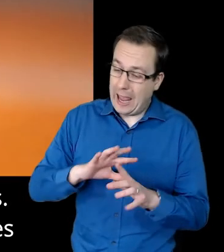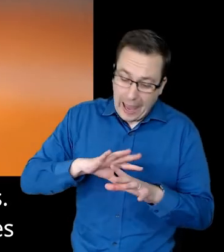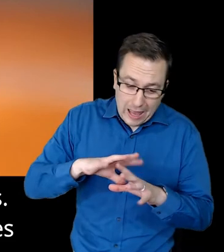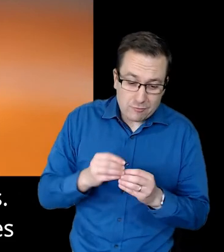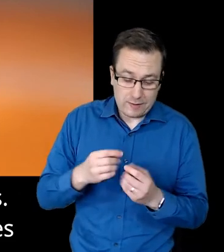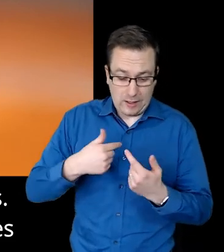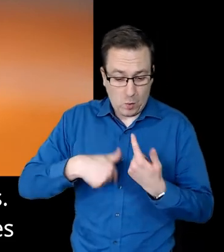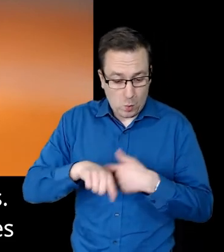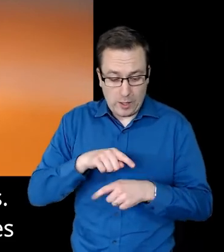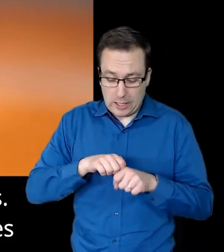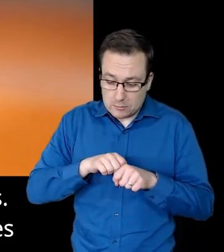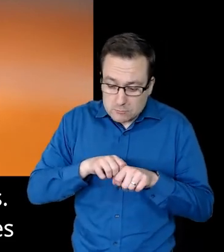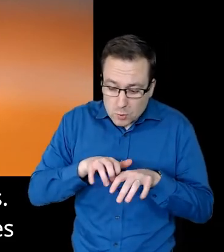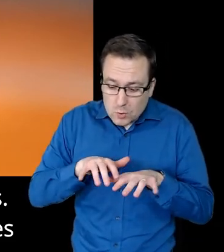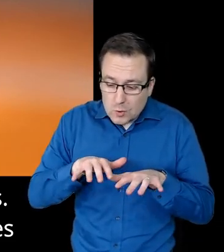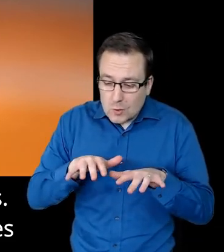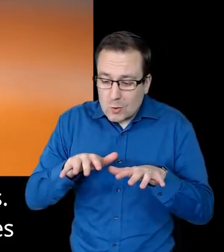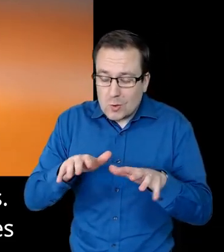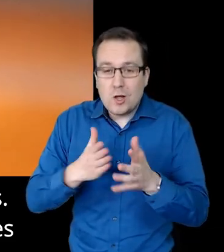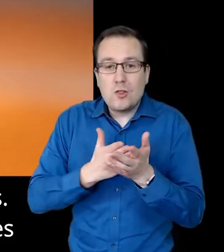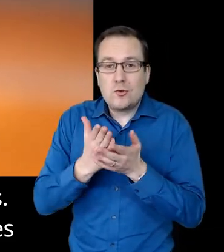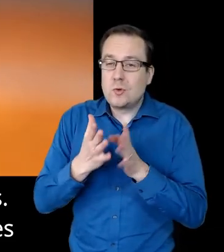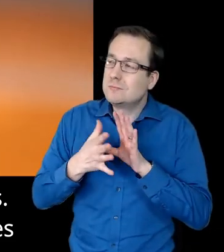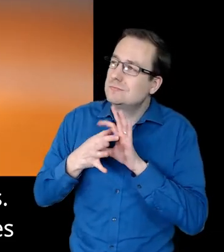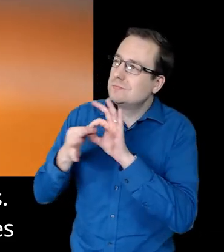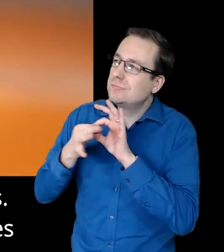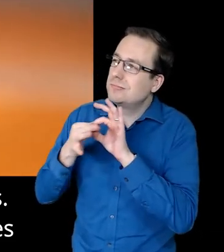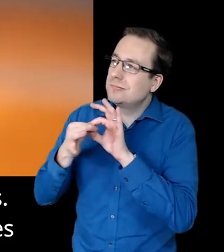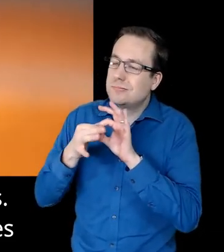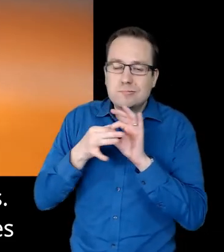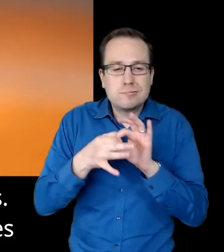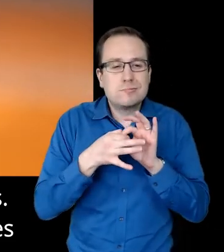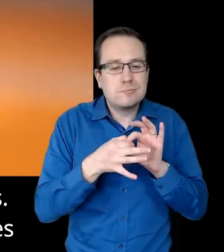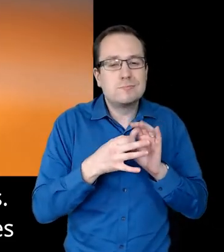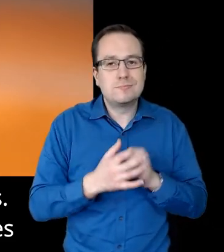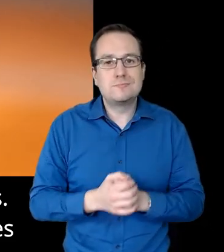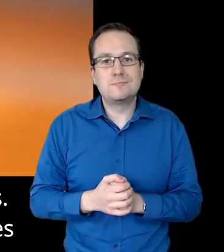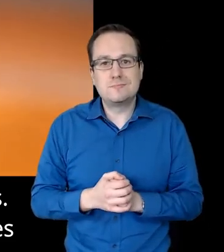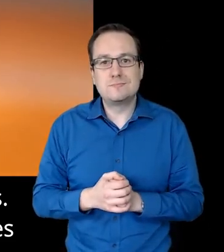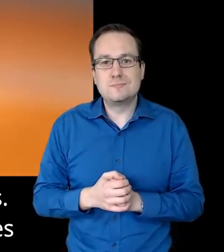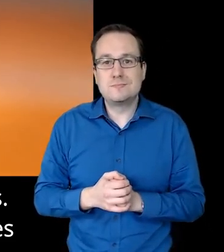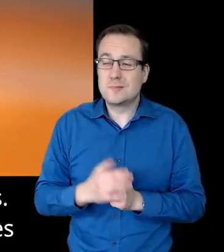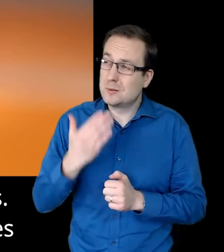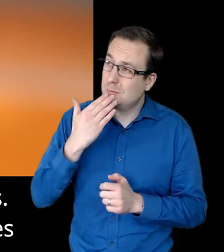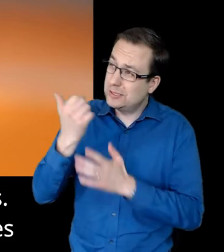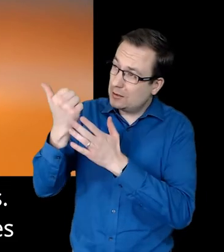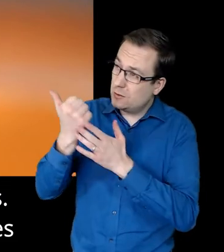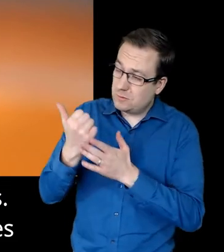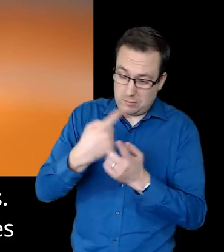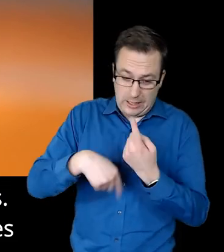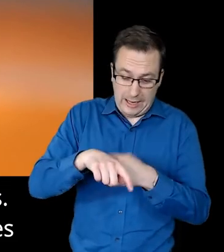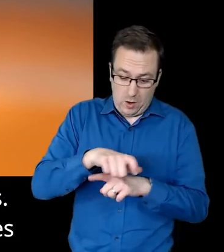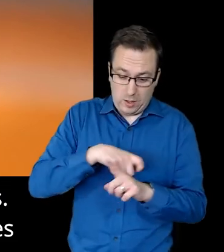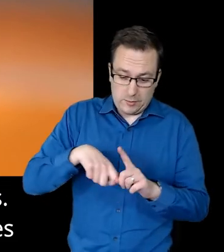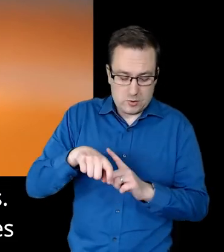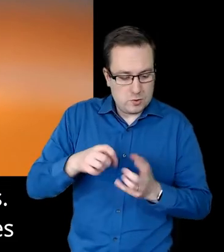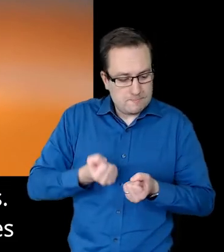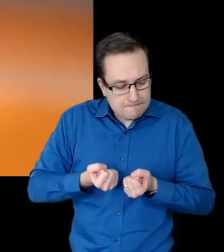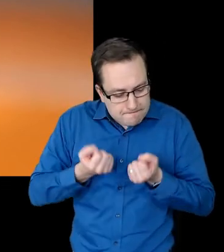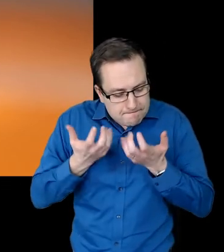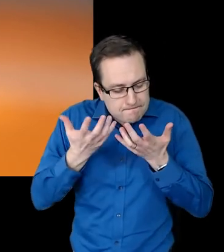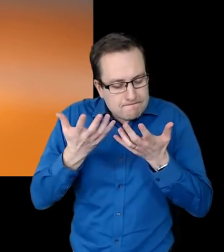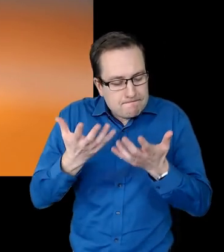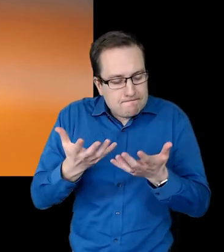from our deep connection with you and all beings. Help us become a community that vulnerably shares